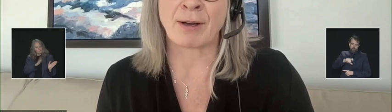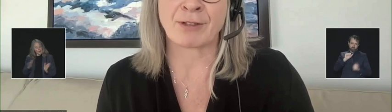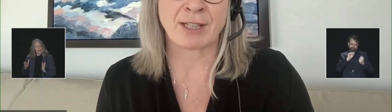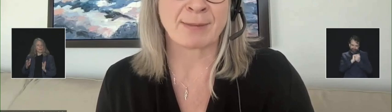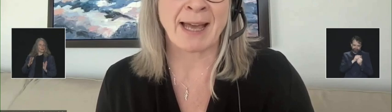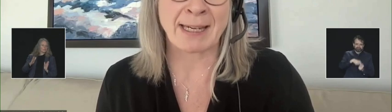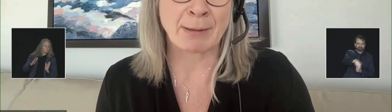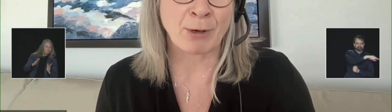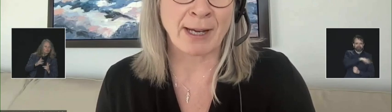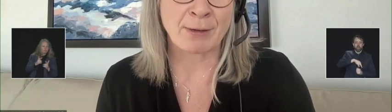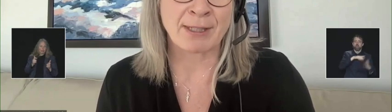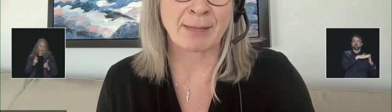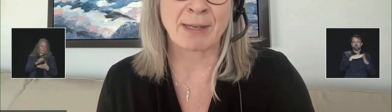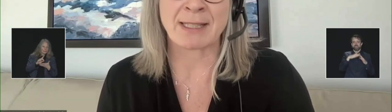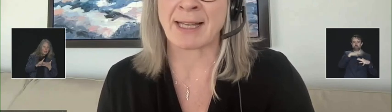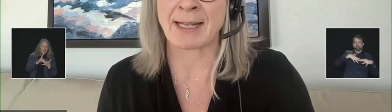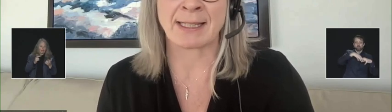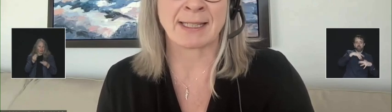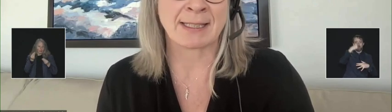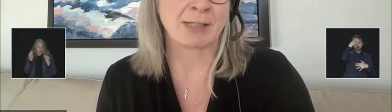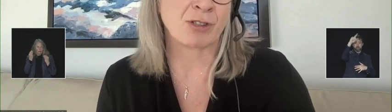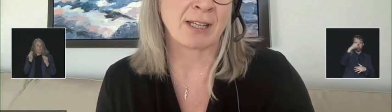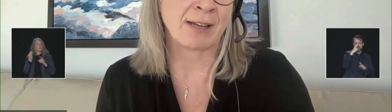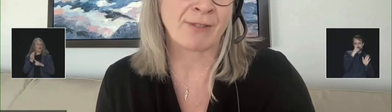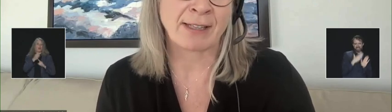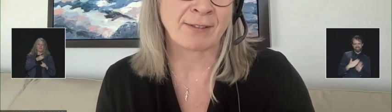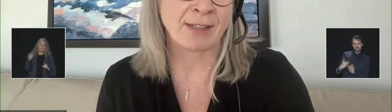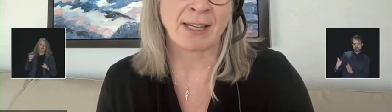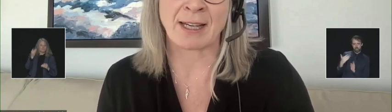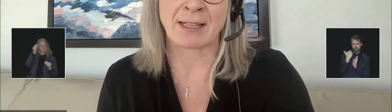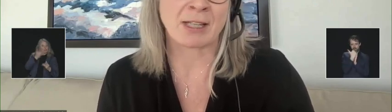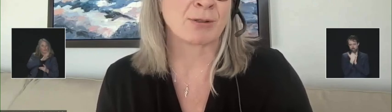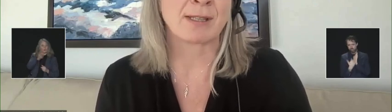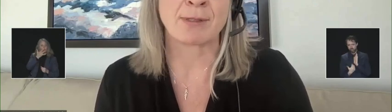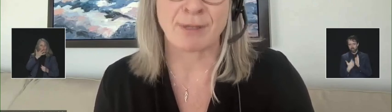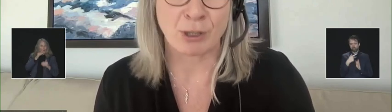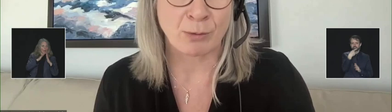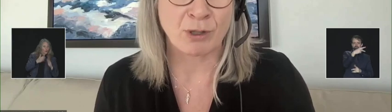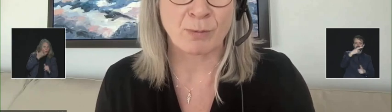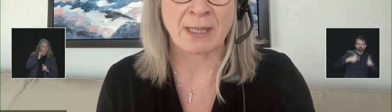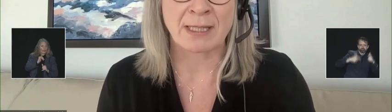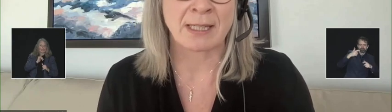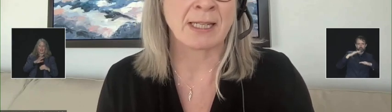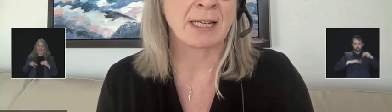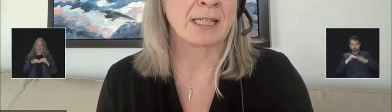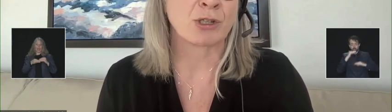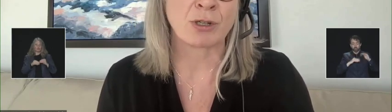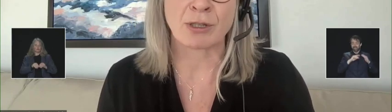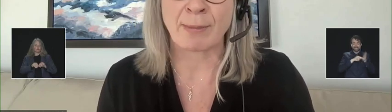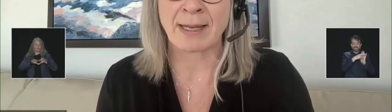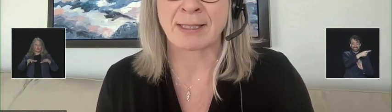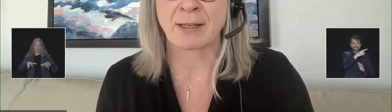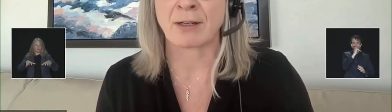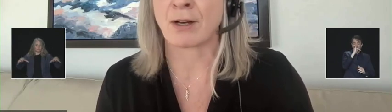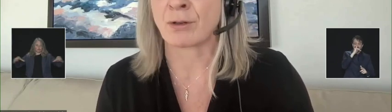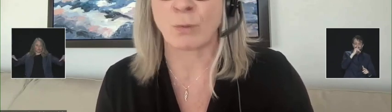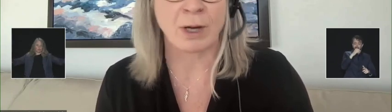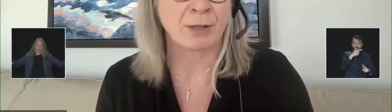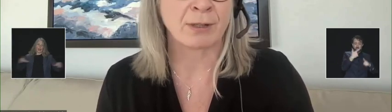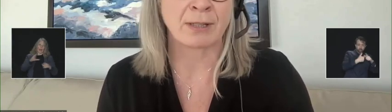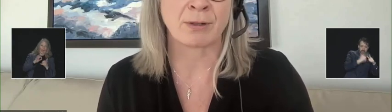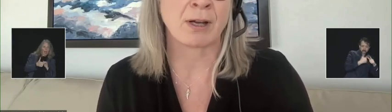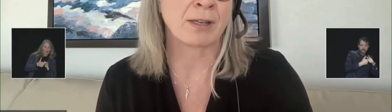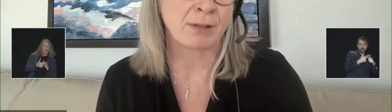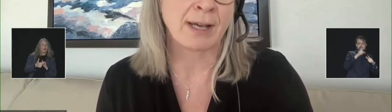oftentimes adding more housing means adding essentially effectively another subdivision, which means additional demands on